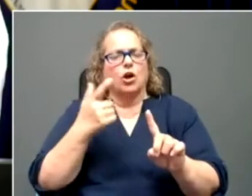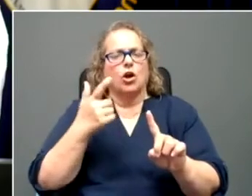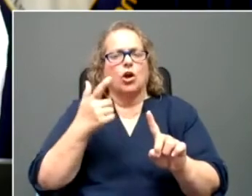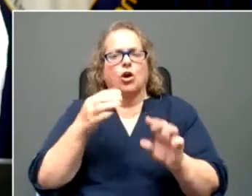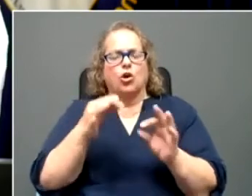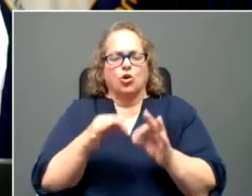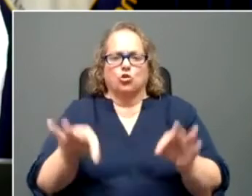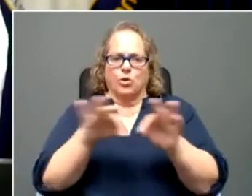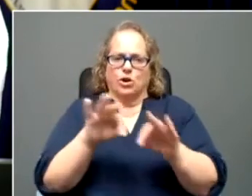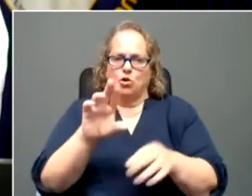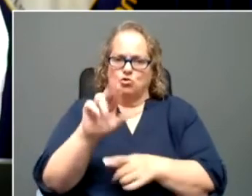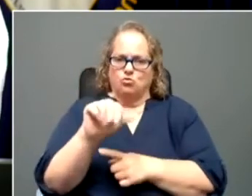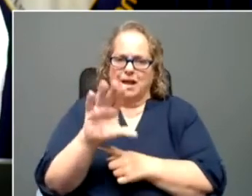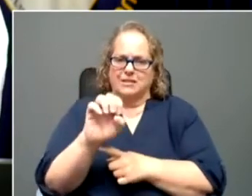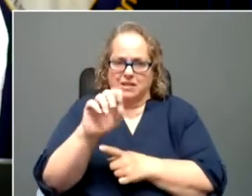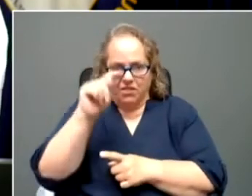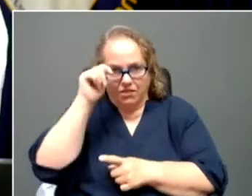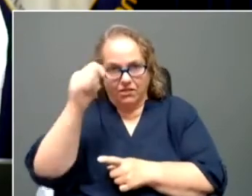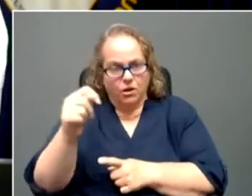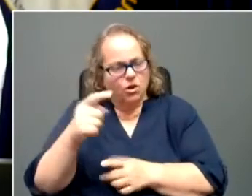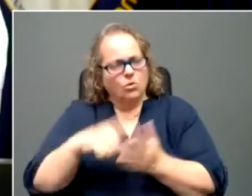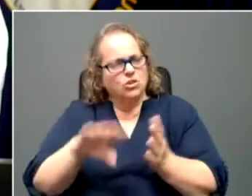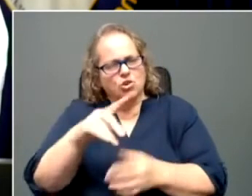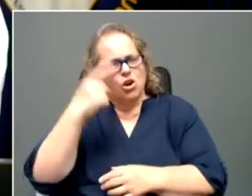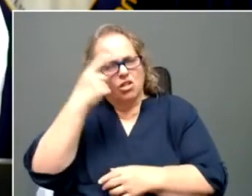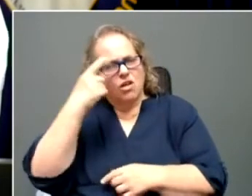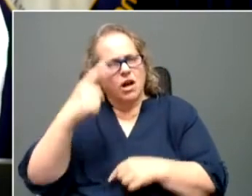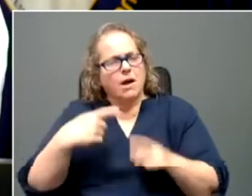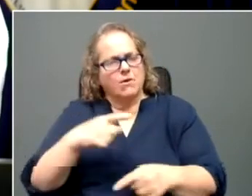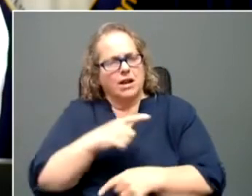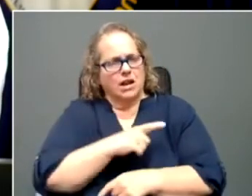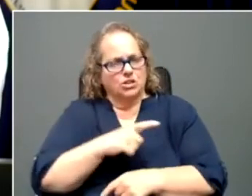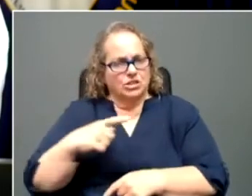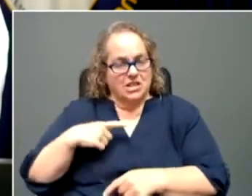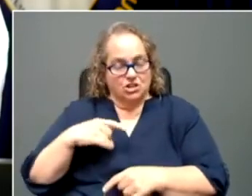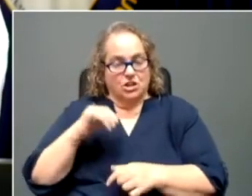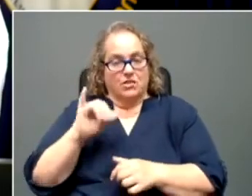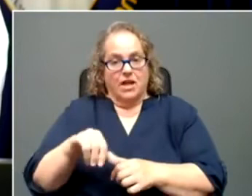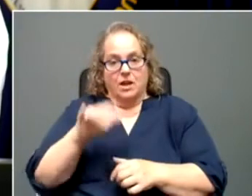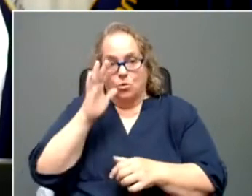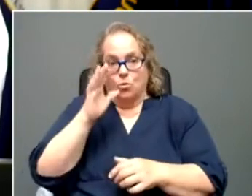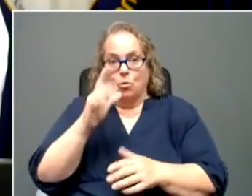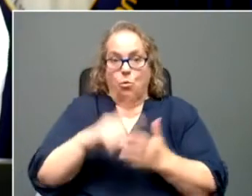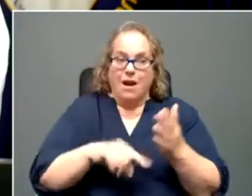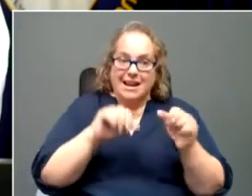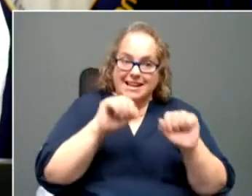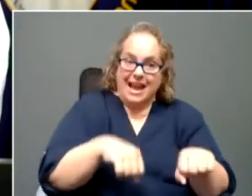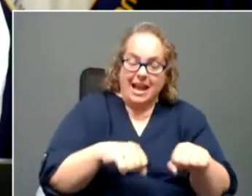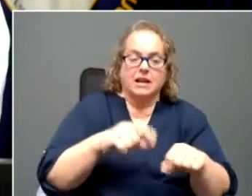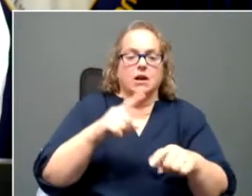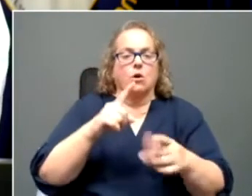What are your thoughts on on legislation surrounding what can and can't be taught in schools on those subjects?